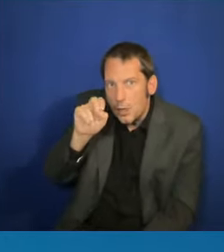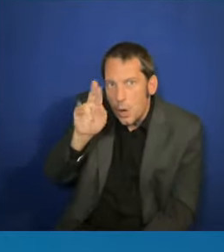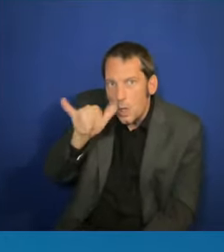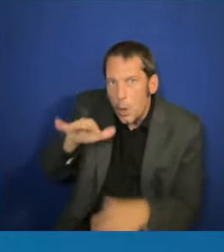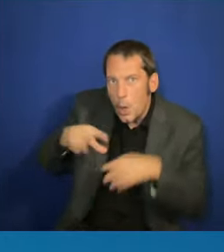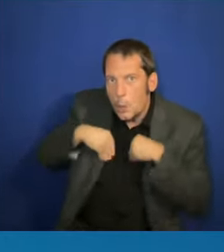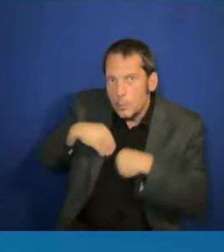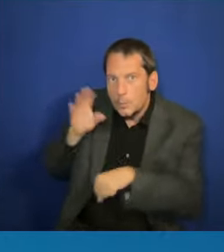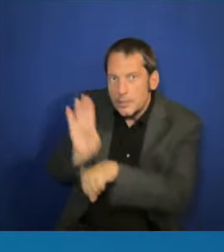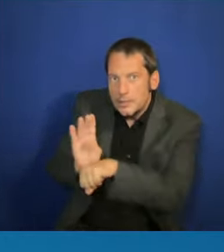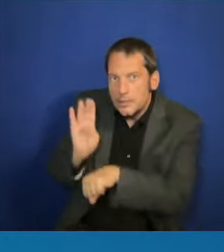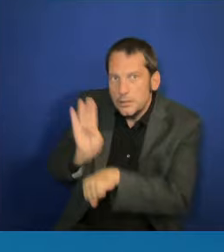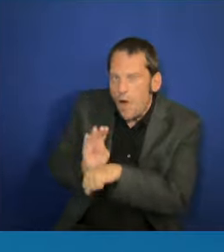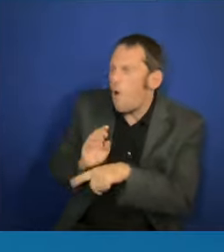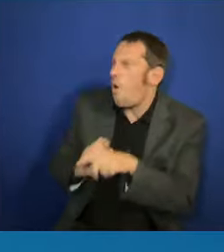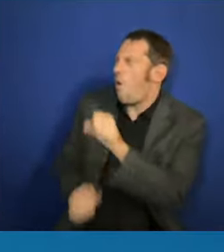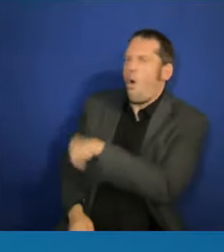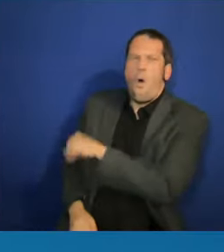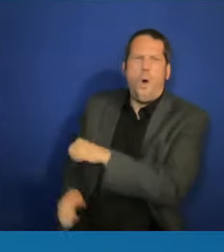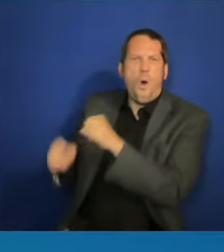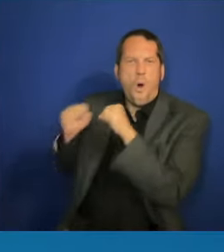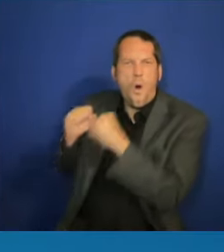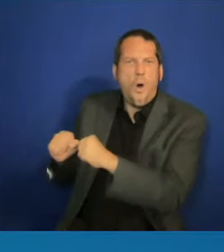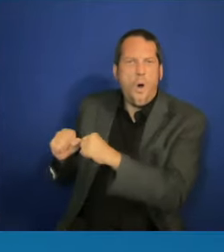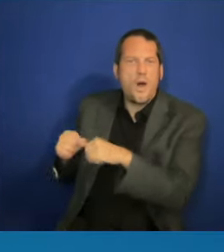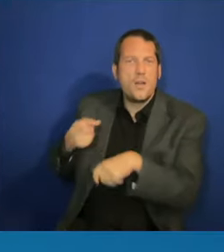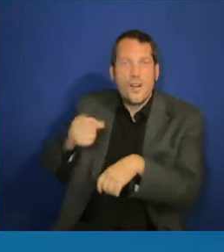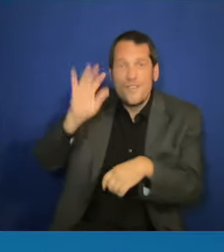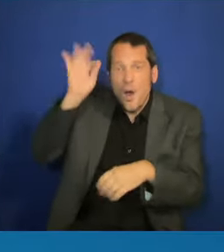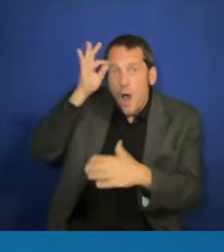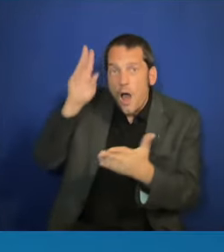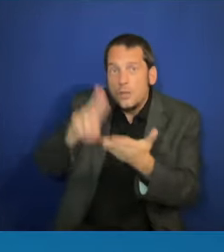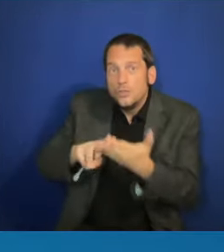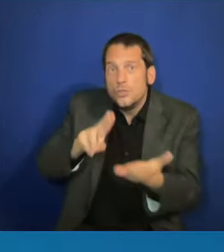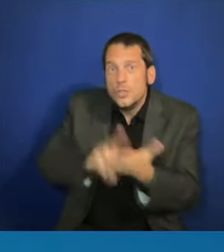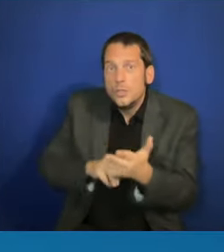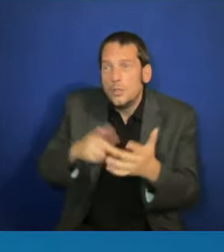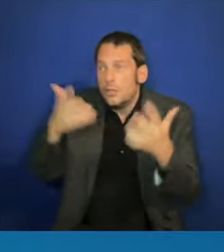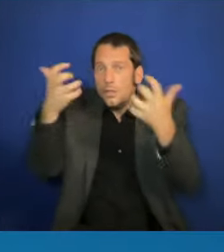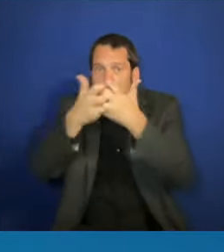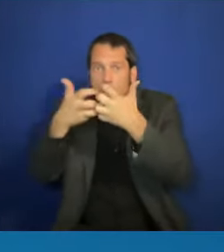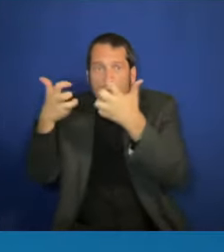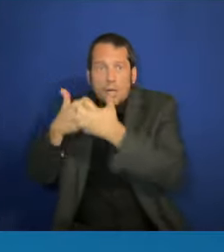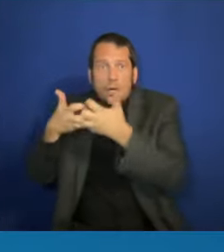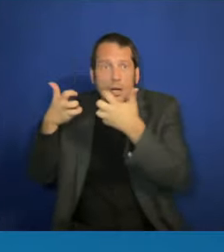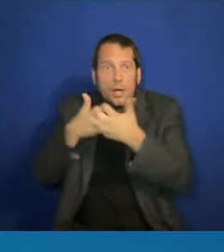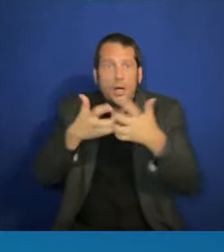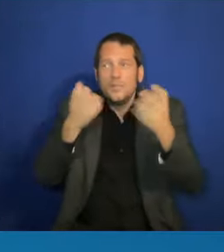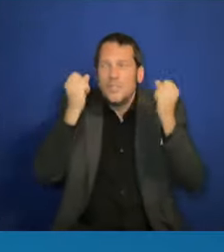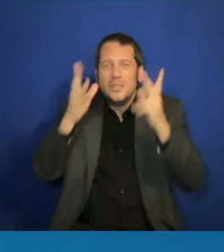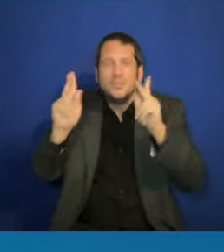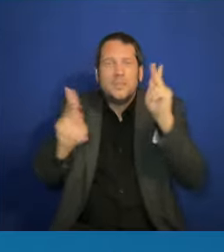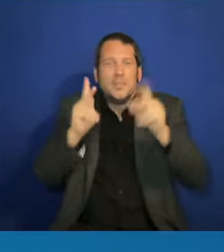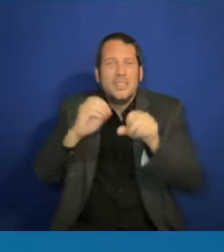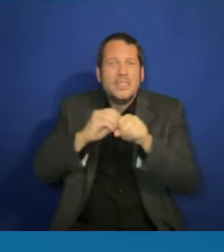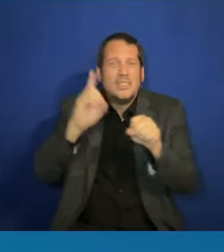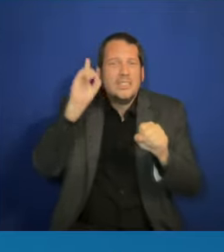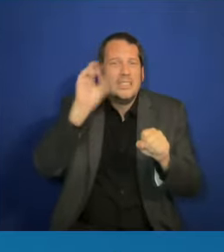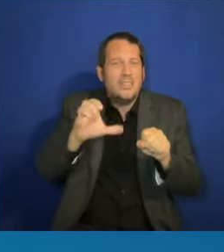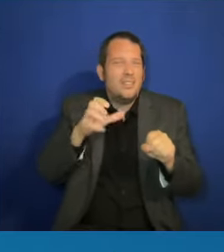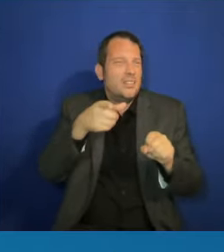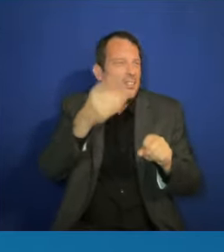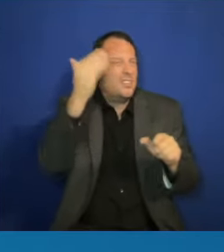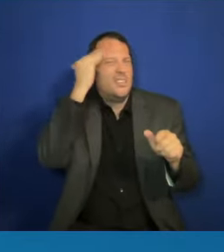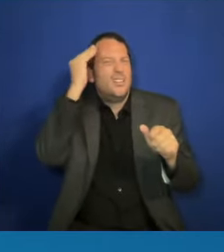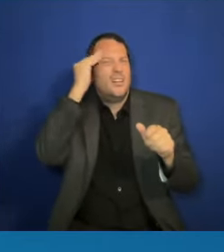combine that. There are a lot of folks who are here in D.C. and you're familiar with the things, the titles of all these bills. I'm always reluctant to talk about these